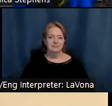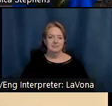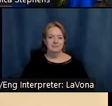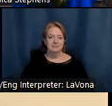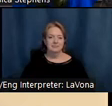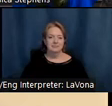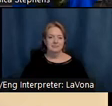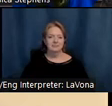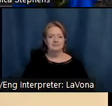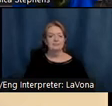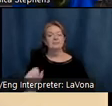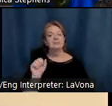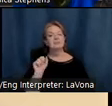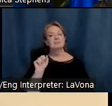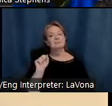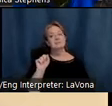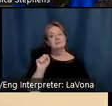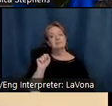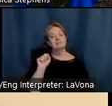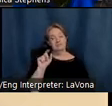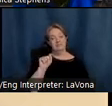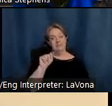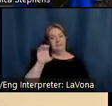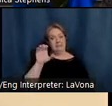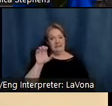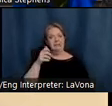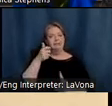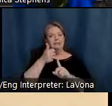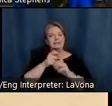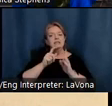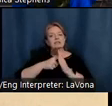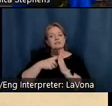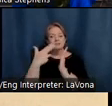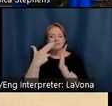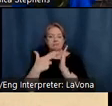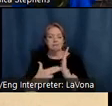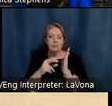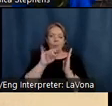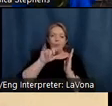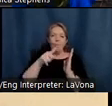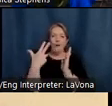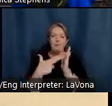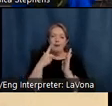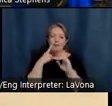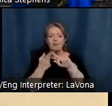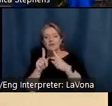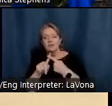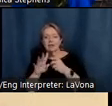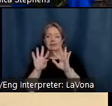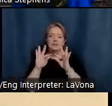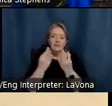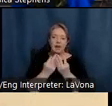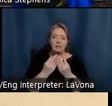Steele soon started painting or oil paintings of his friends and family, and he